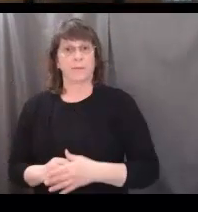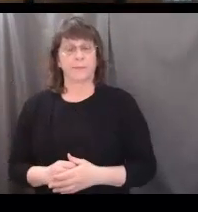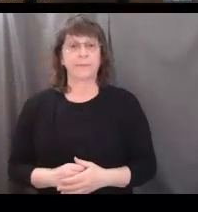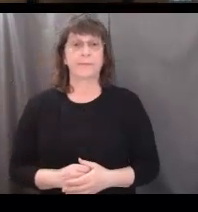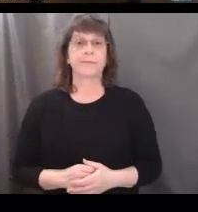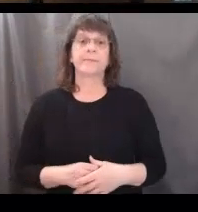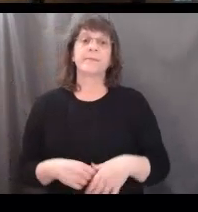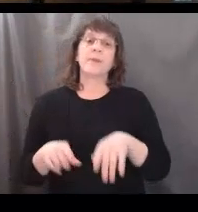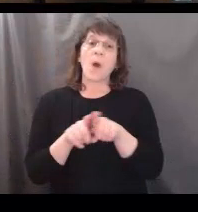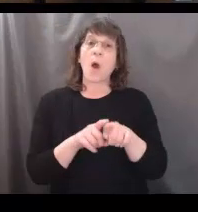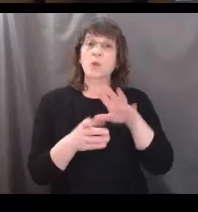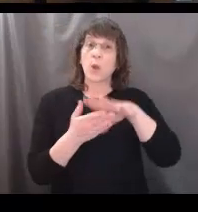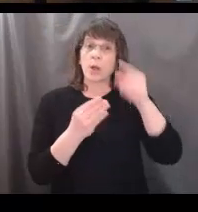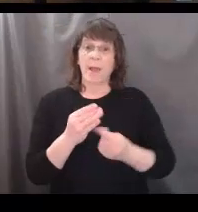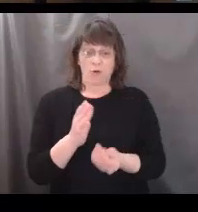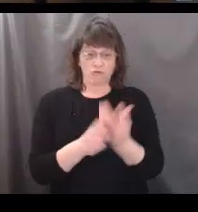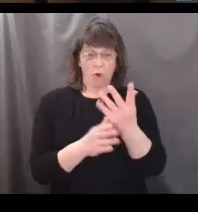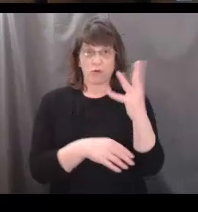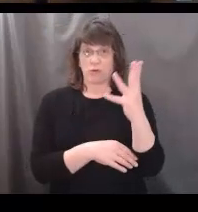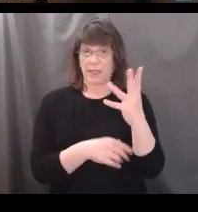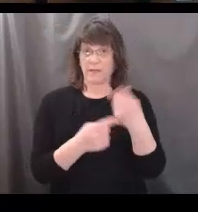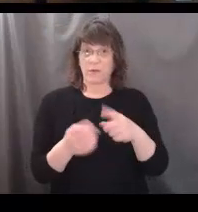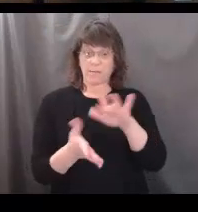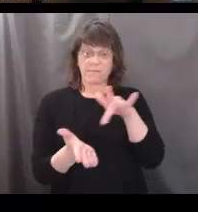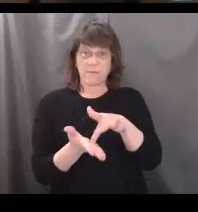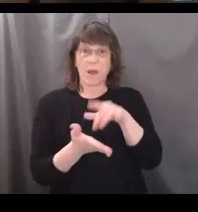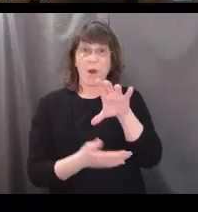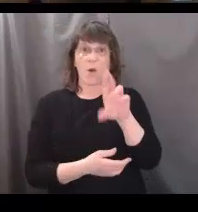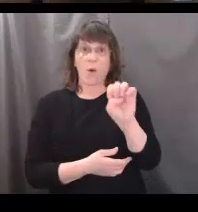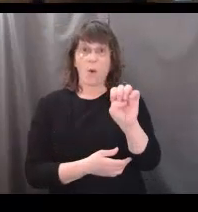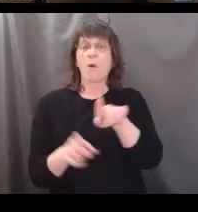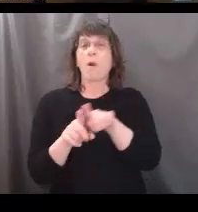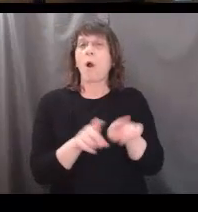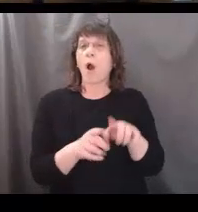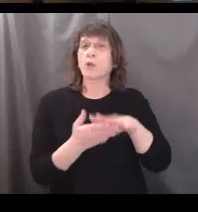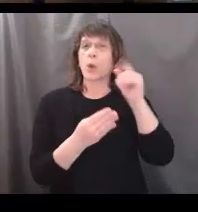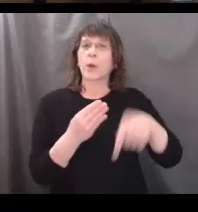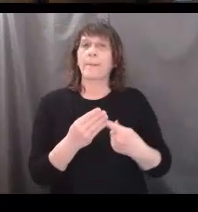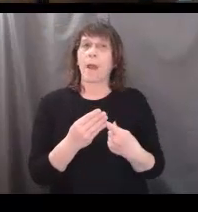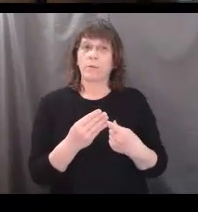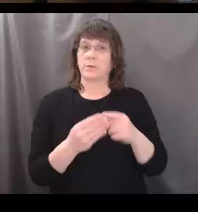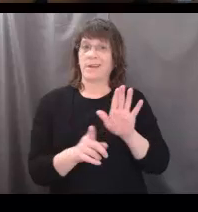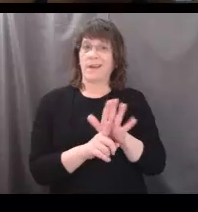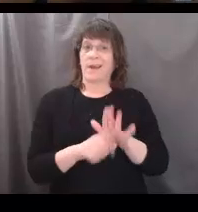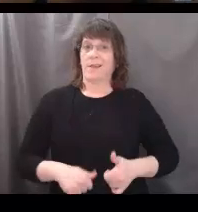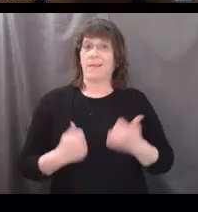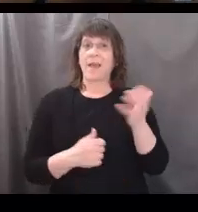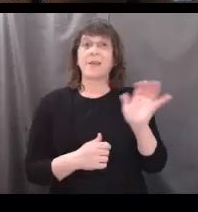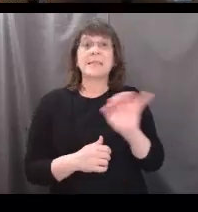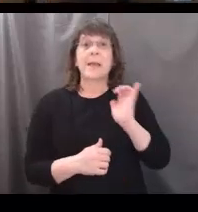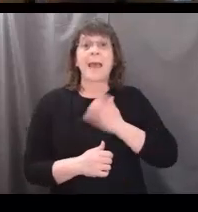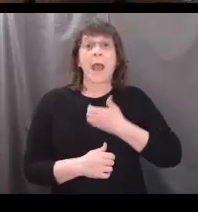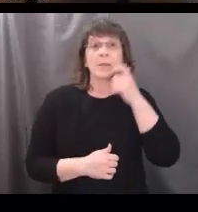In addition to learning about the growth of a tree from its core, we can also learn about events in its life. Like our skin,